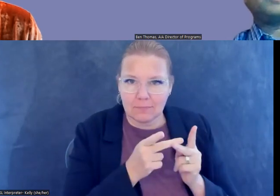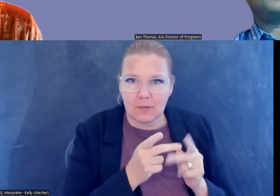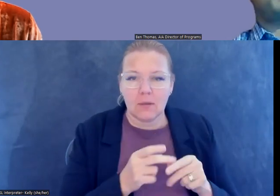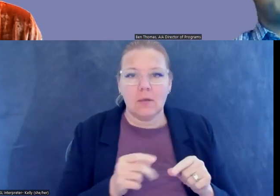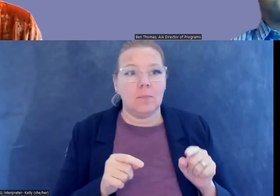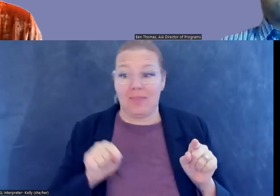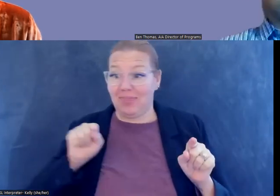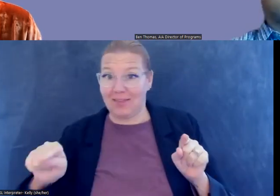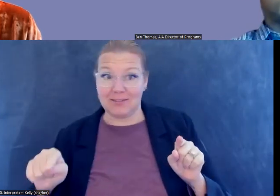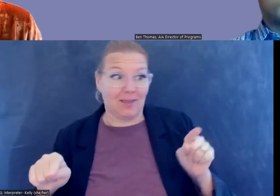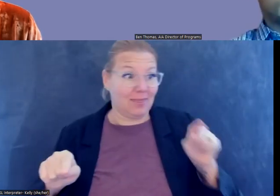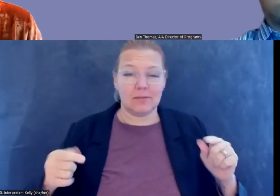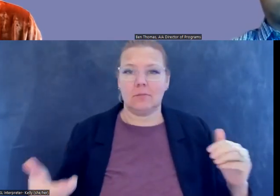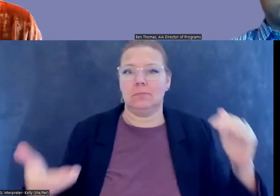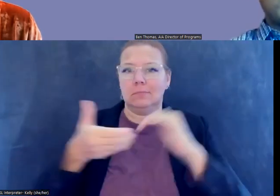um,